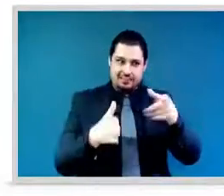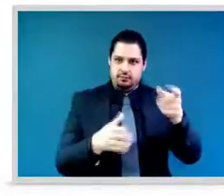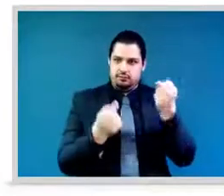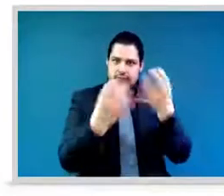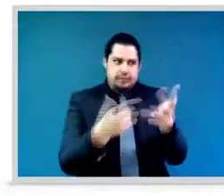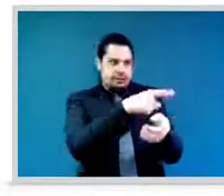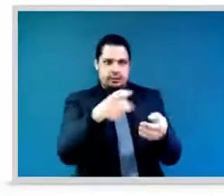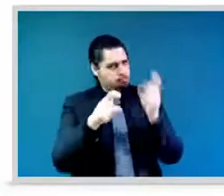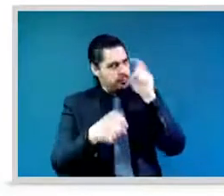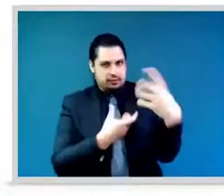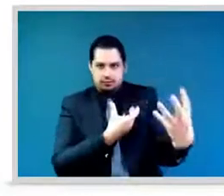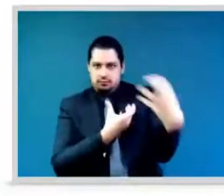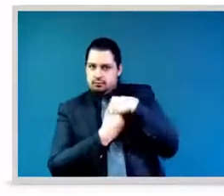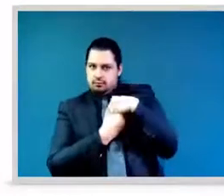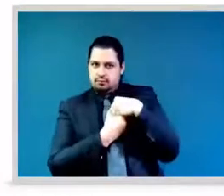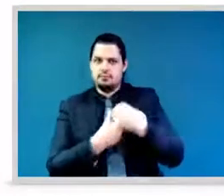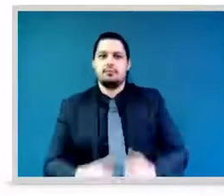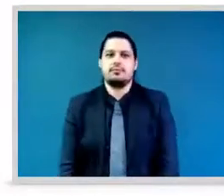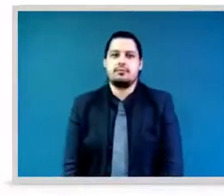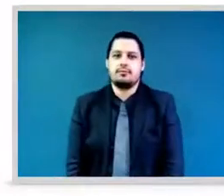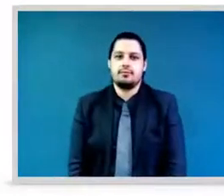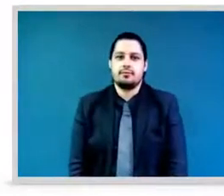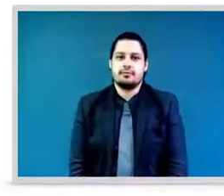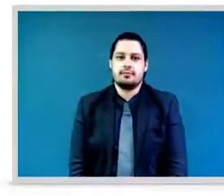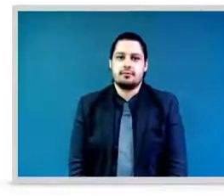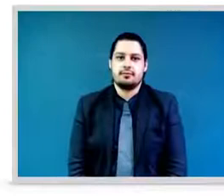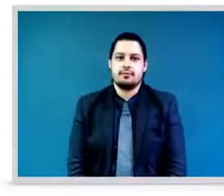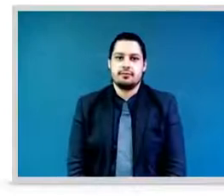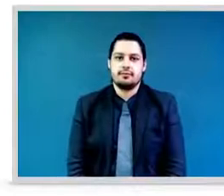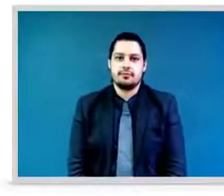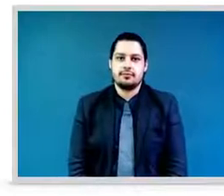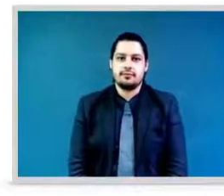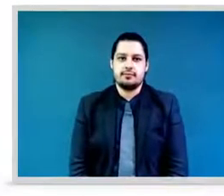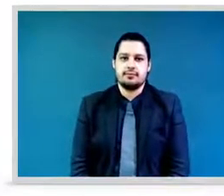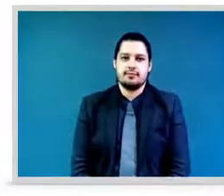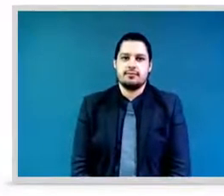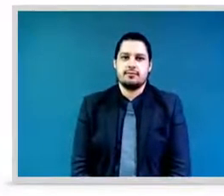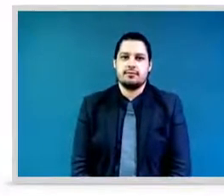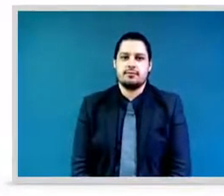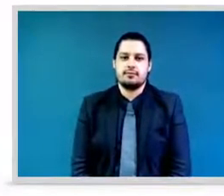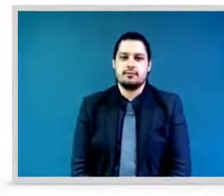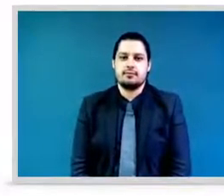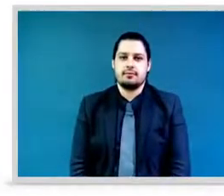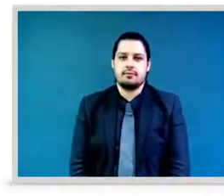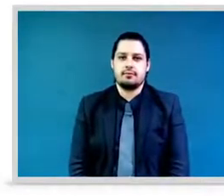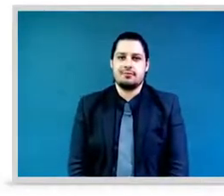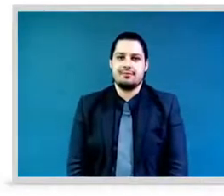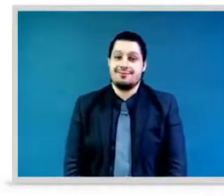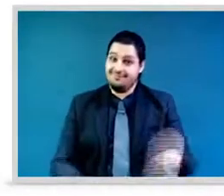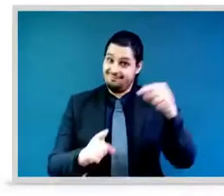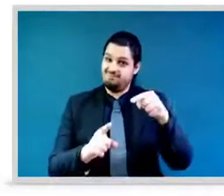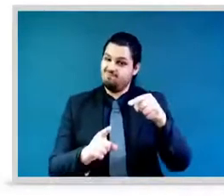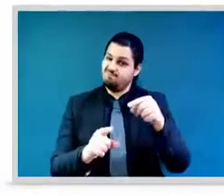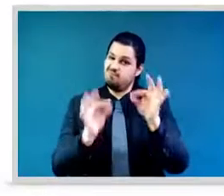statements that you have made about what women's leadership means, what